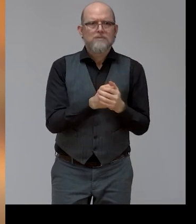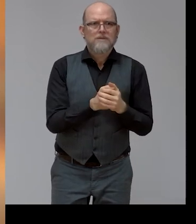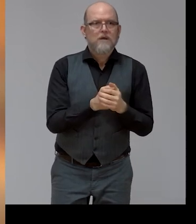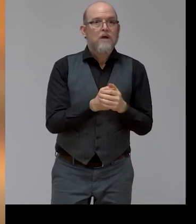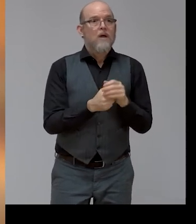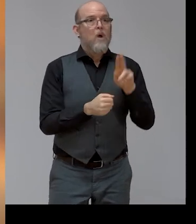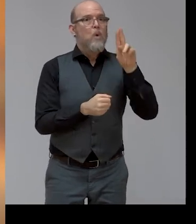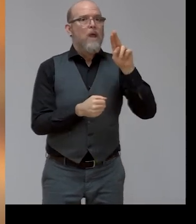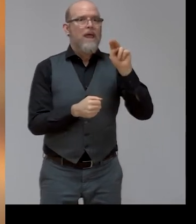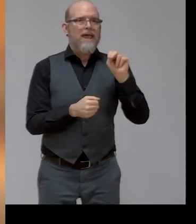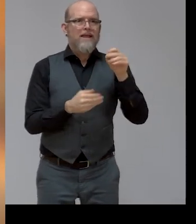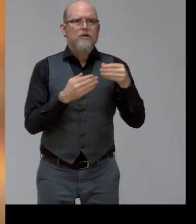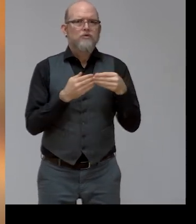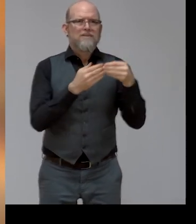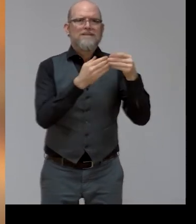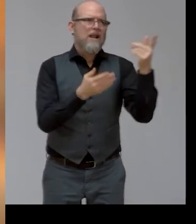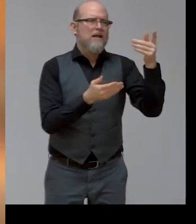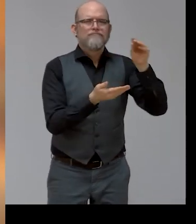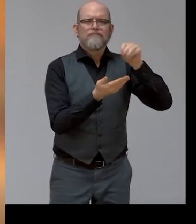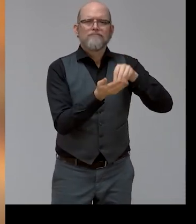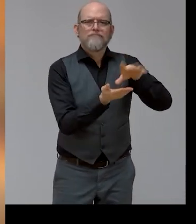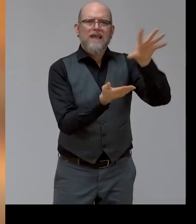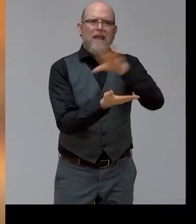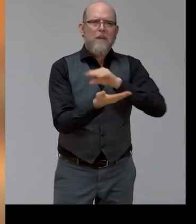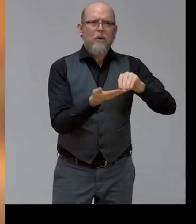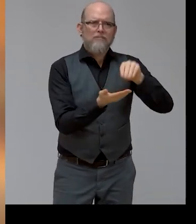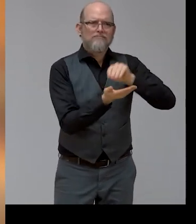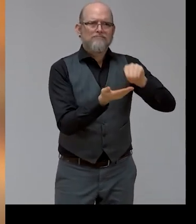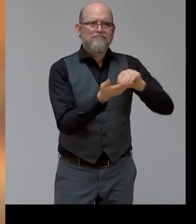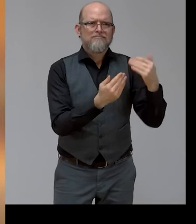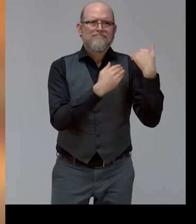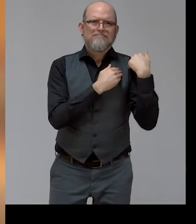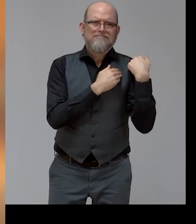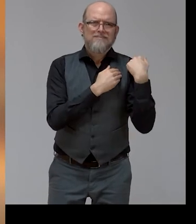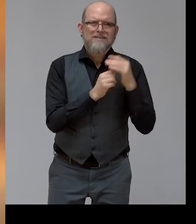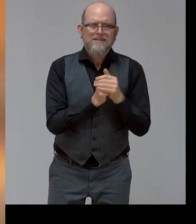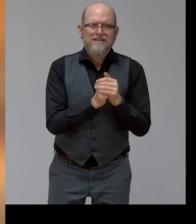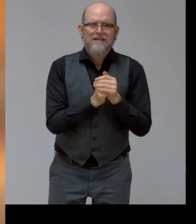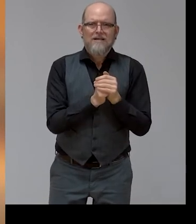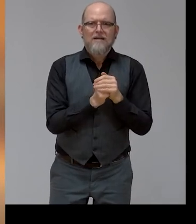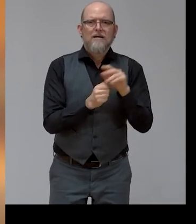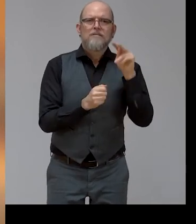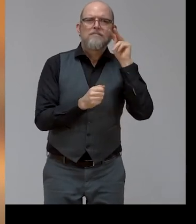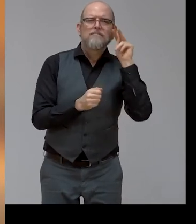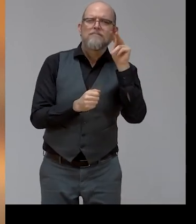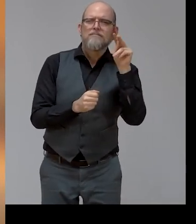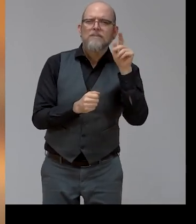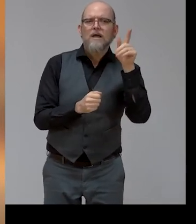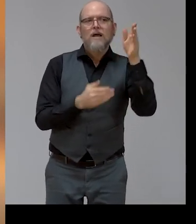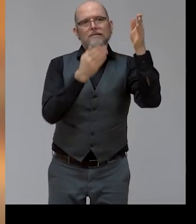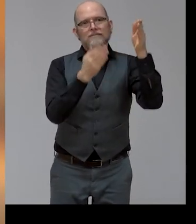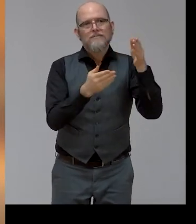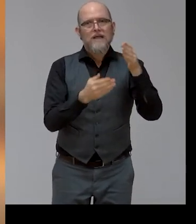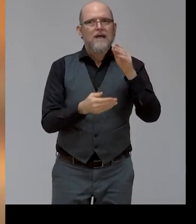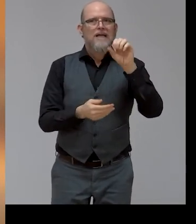Let's start by listening to the statement of Commissioner Schmidt. Please,